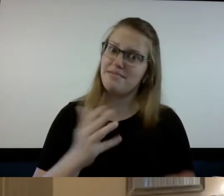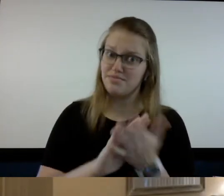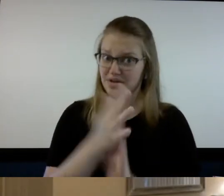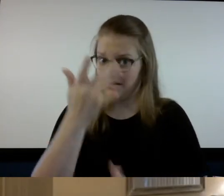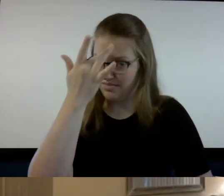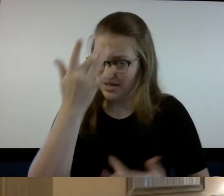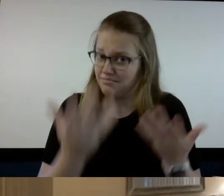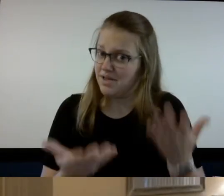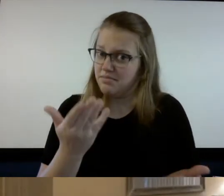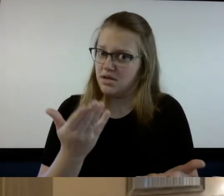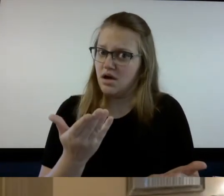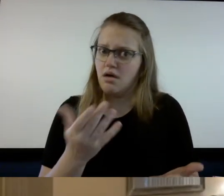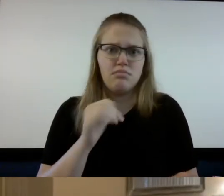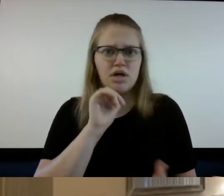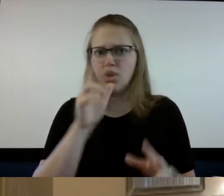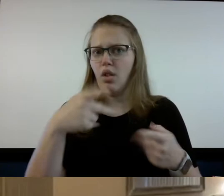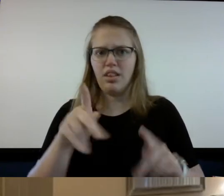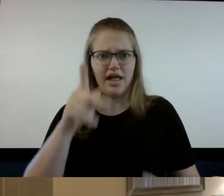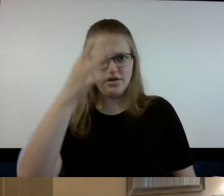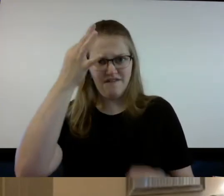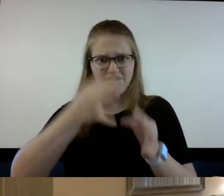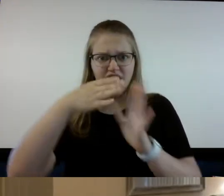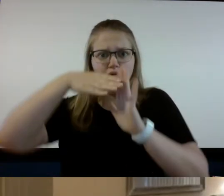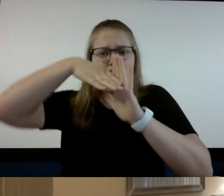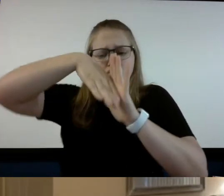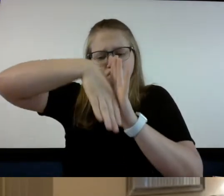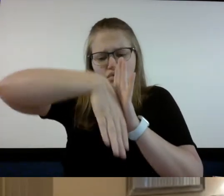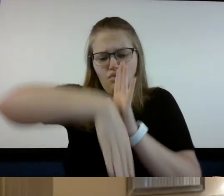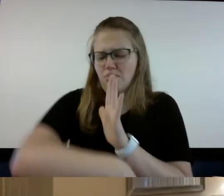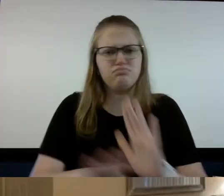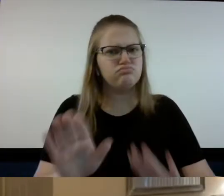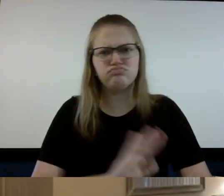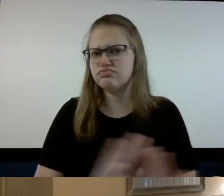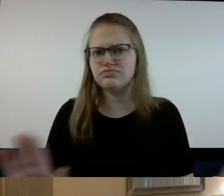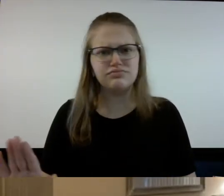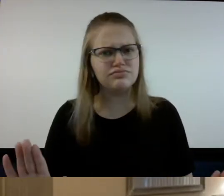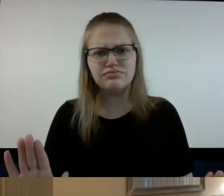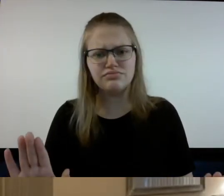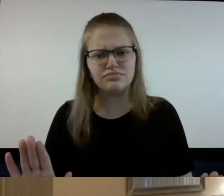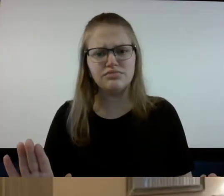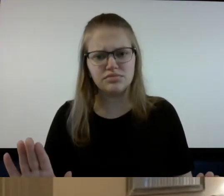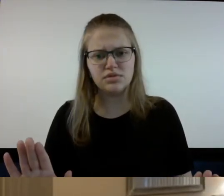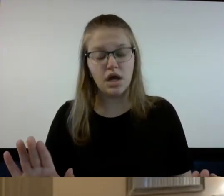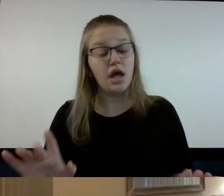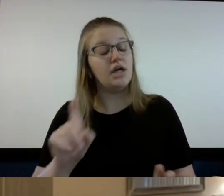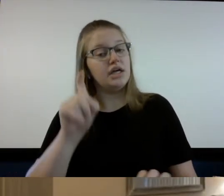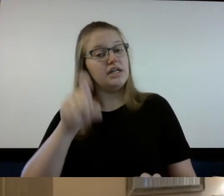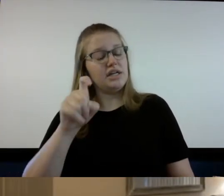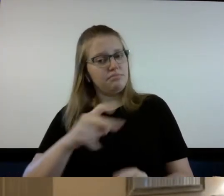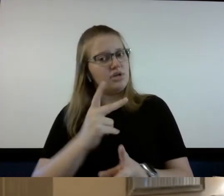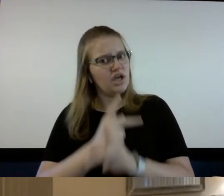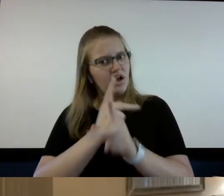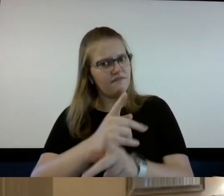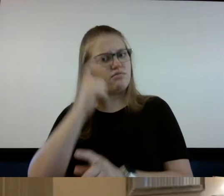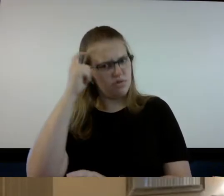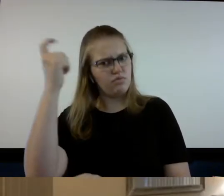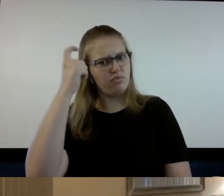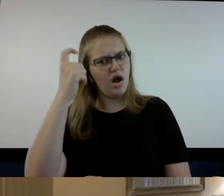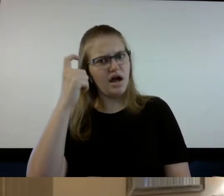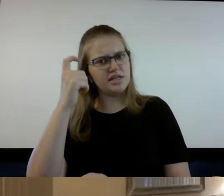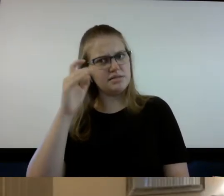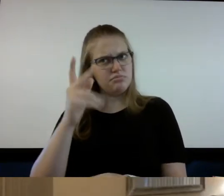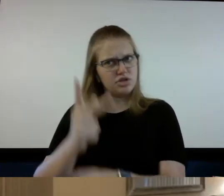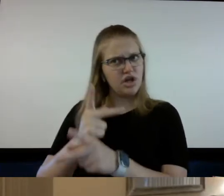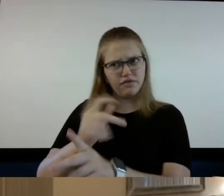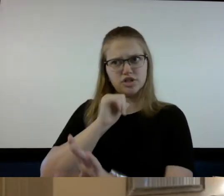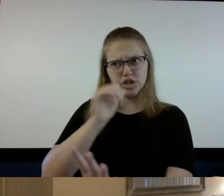but don't lose your faith don't lose your faith and use wisdom in making sure we don't get it that's the message